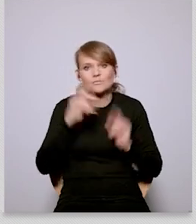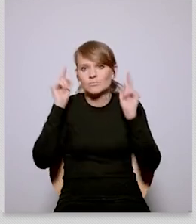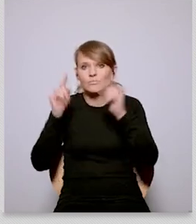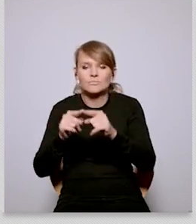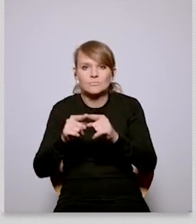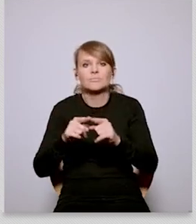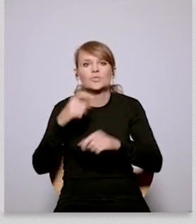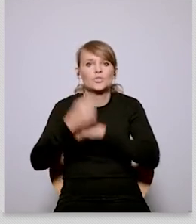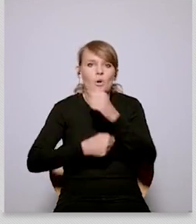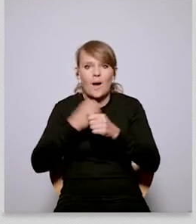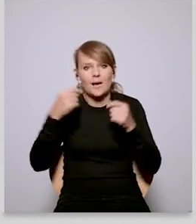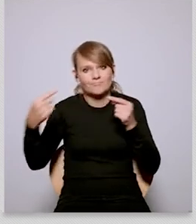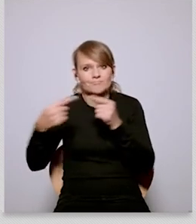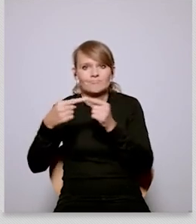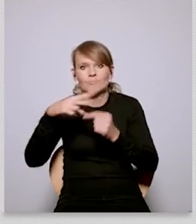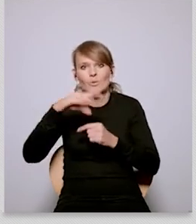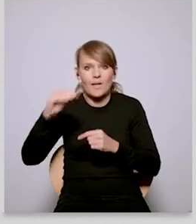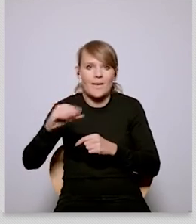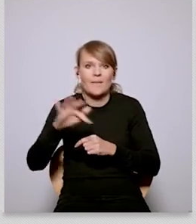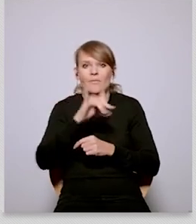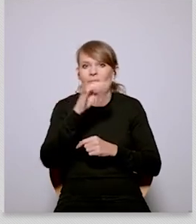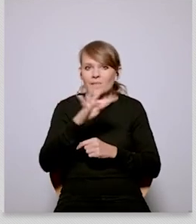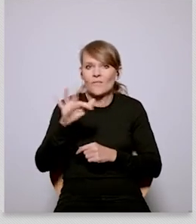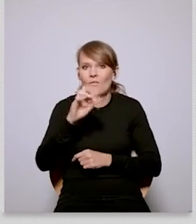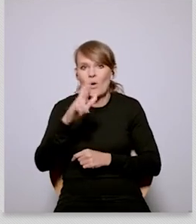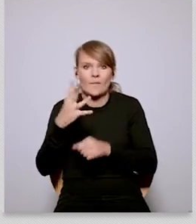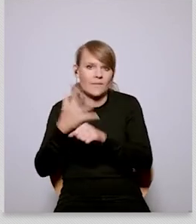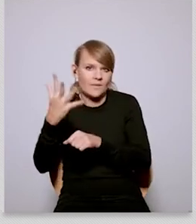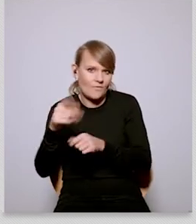at least uh you know reasonably engaged facilitator